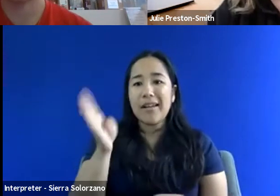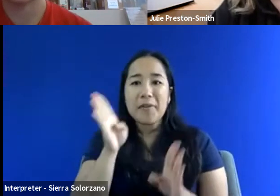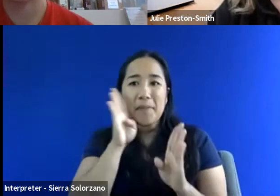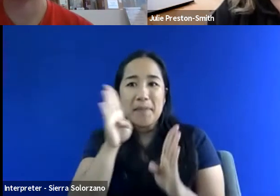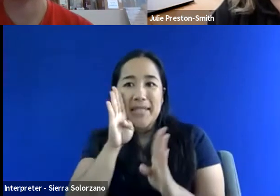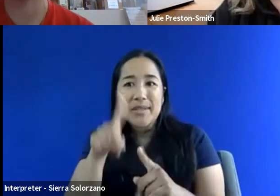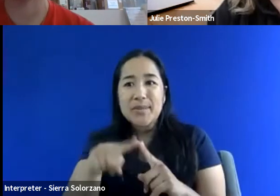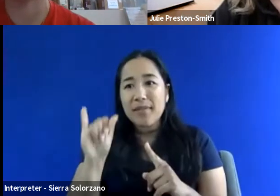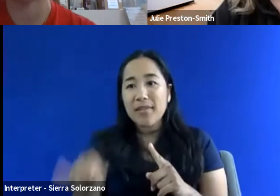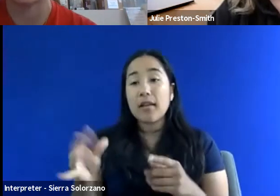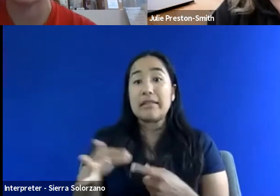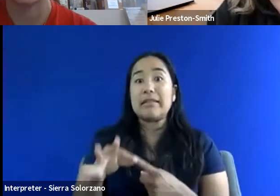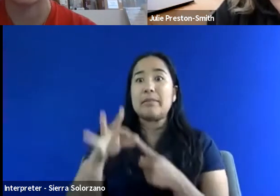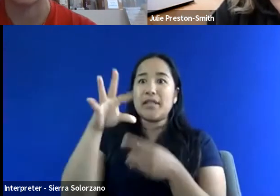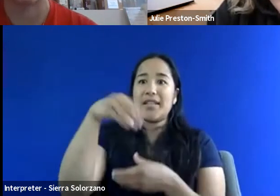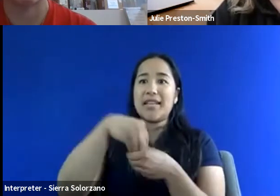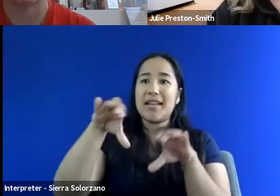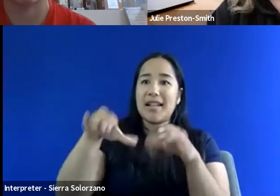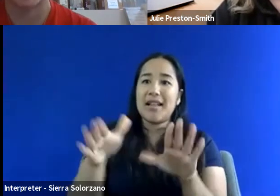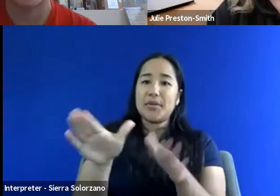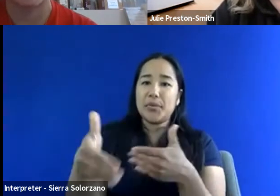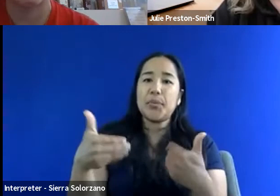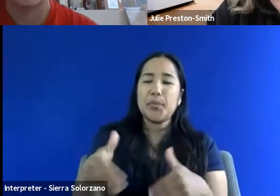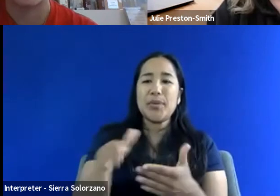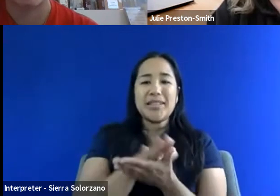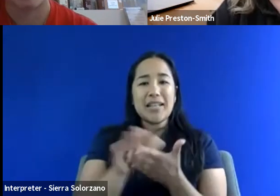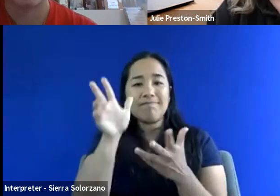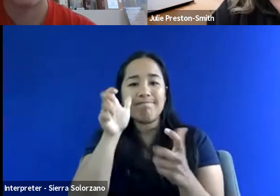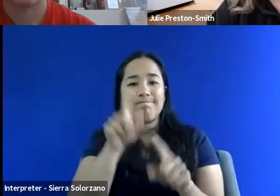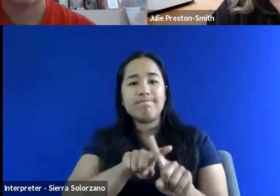especially like in the classroom. So, it was nice to learn a different perspective.